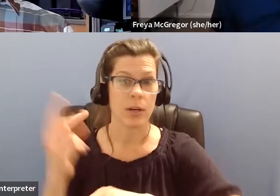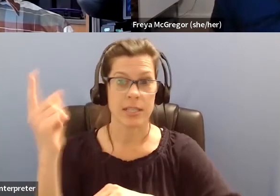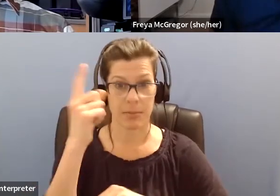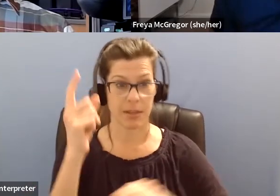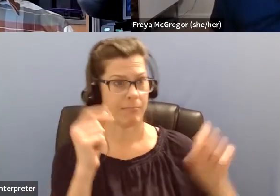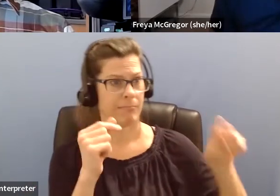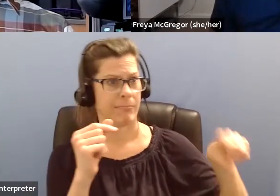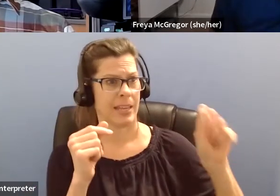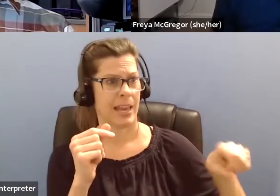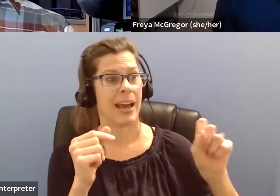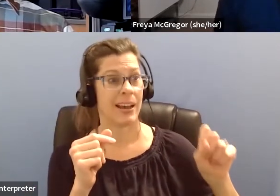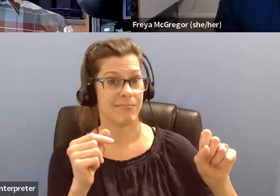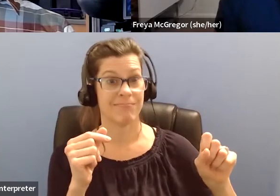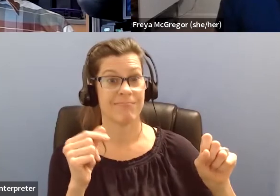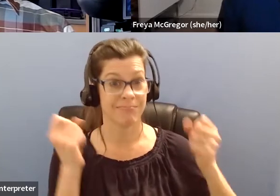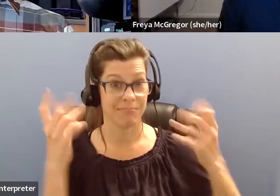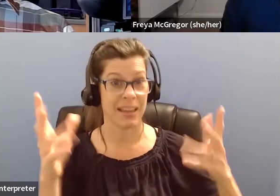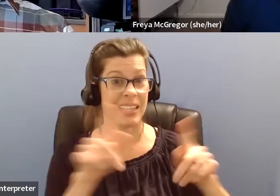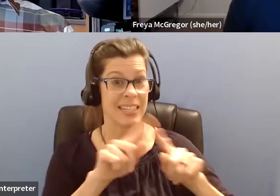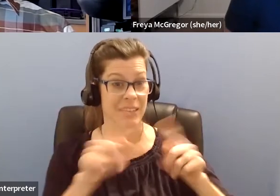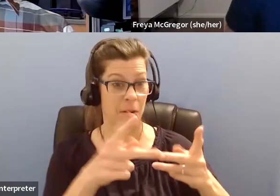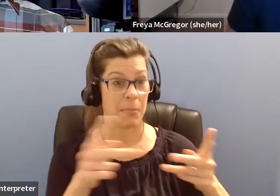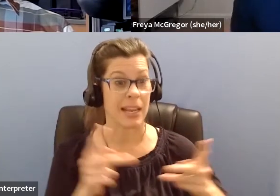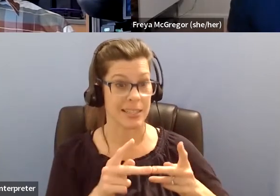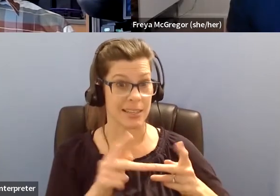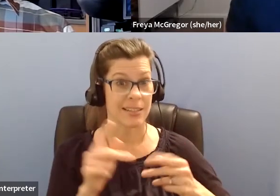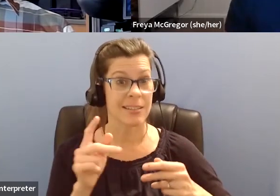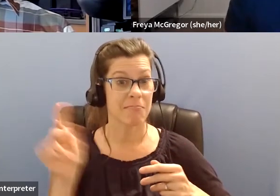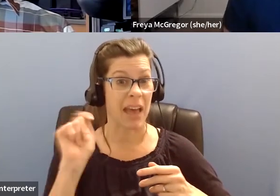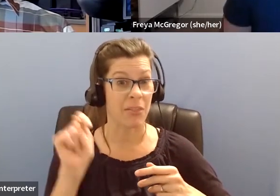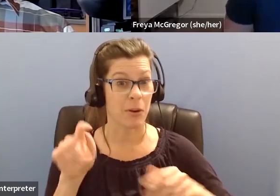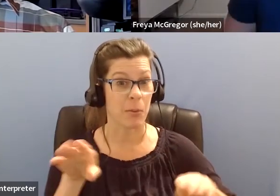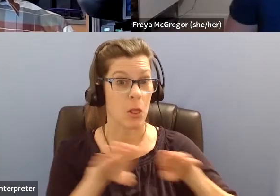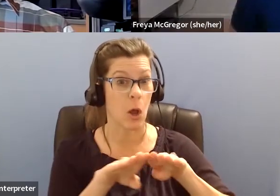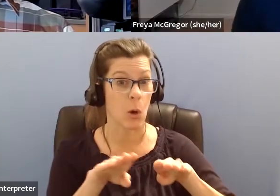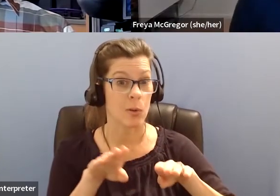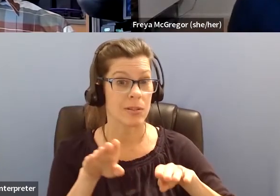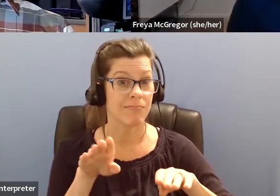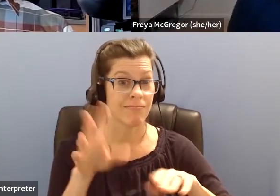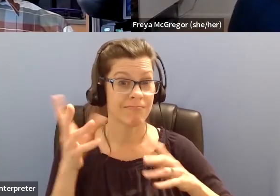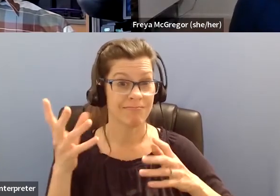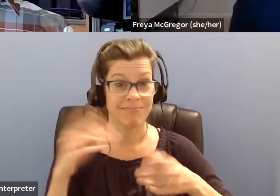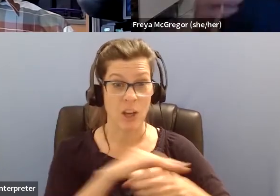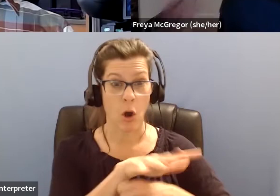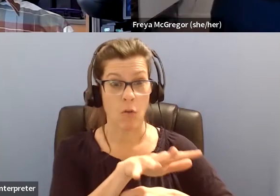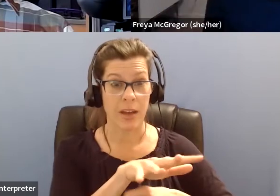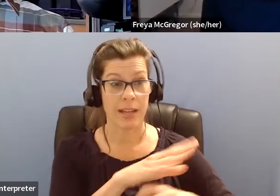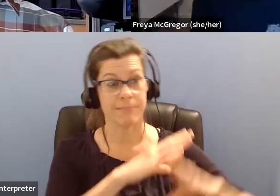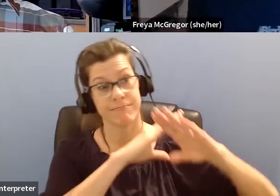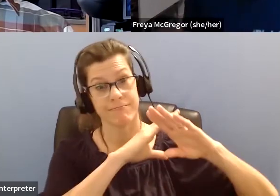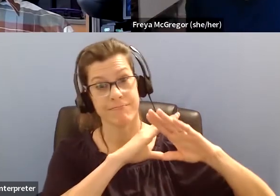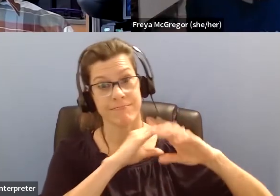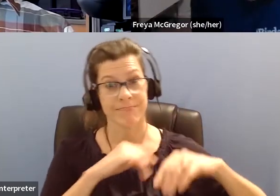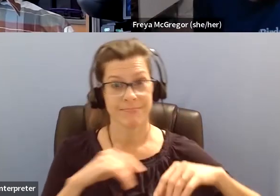mean, COVID closed a lot of bathrooms at a lot of places, um, accessible bathrooms and, and not accessible bathrooms. Right. Which makes places